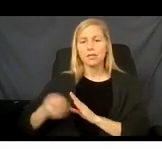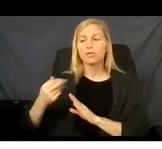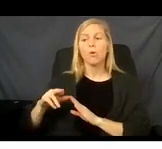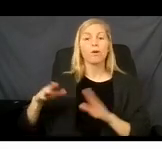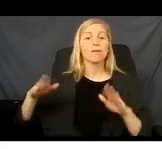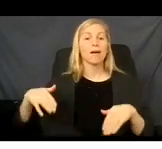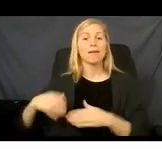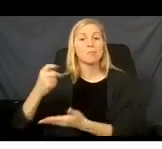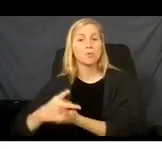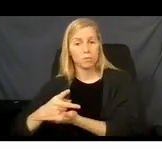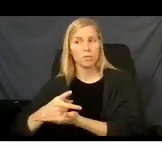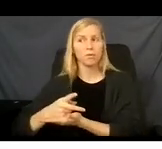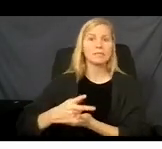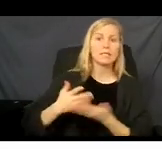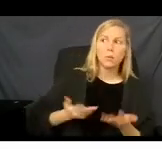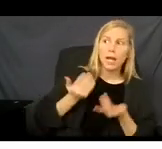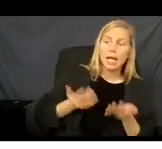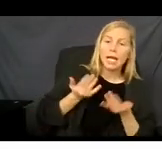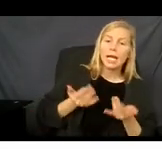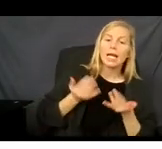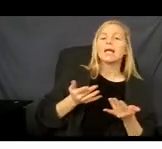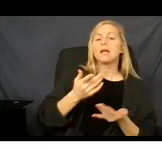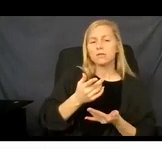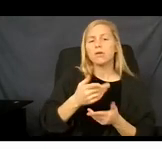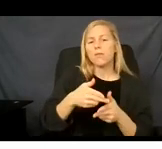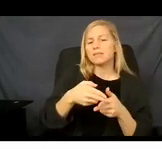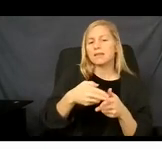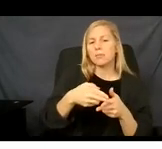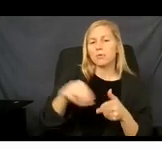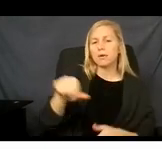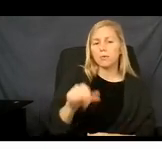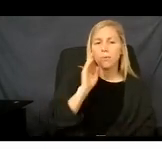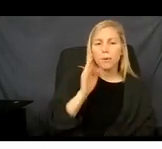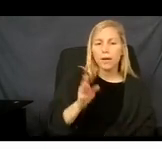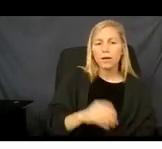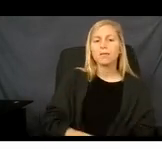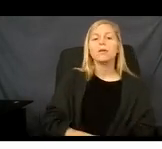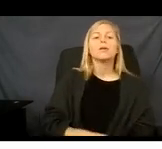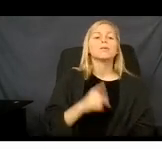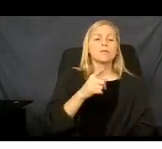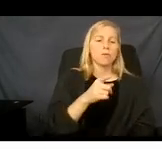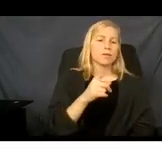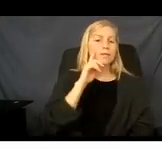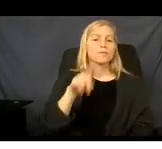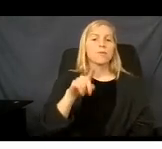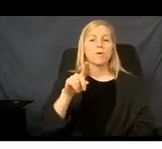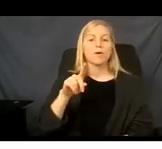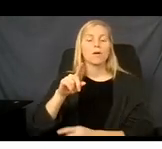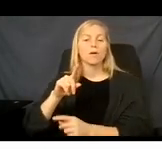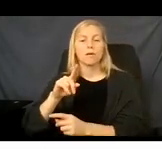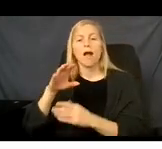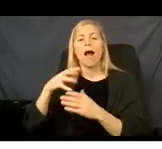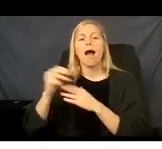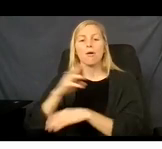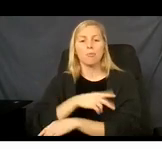are some designated hospitals and other outfits where you can go to apply for the presumptive Medicaid